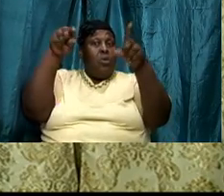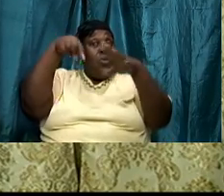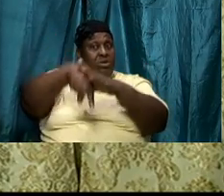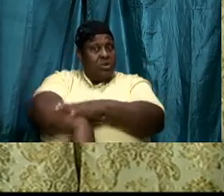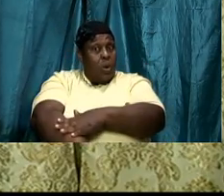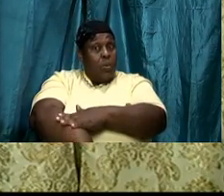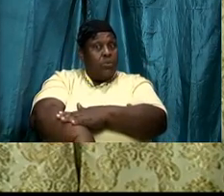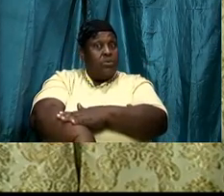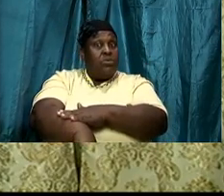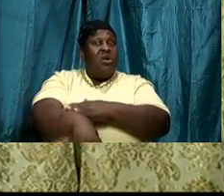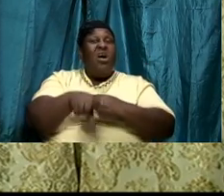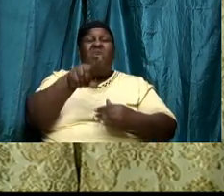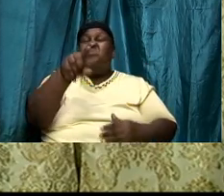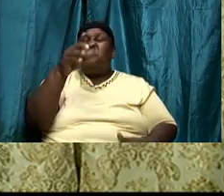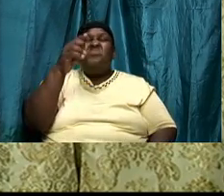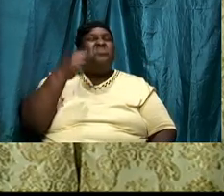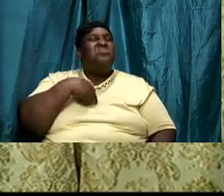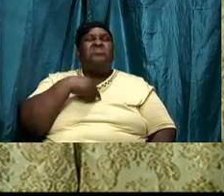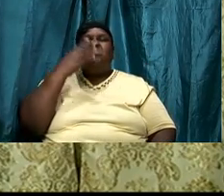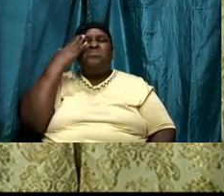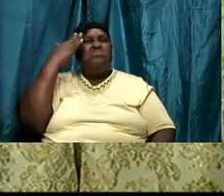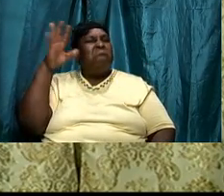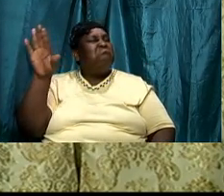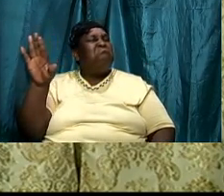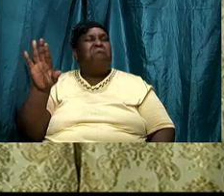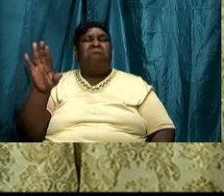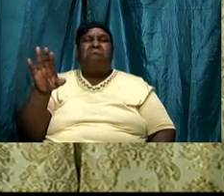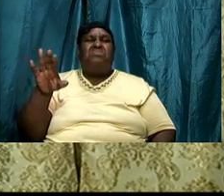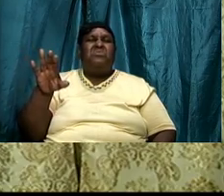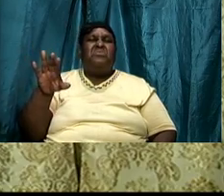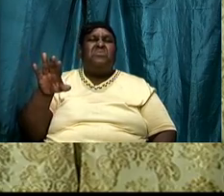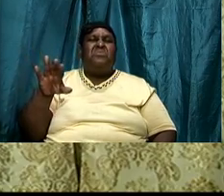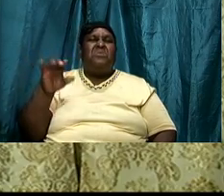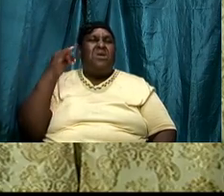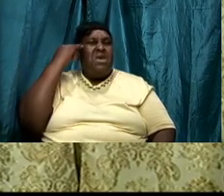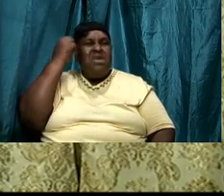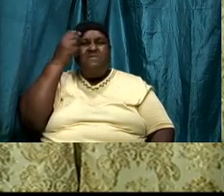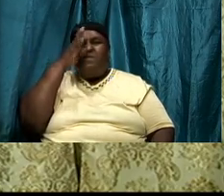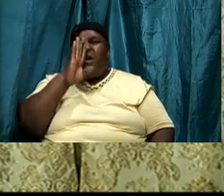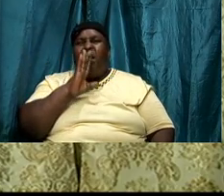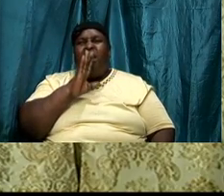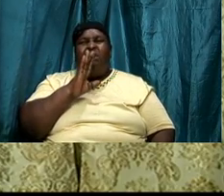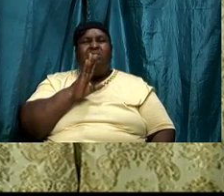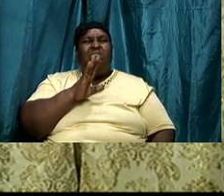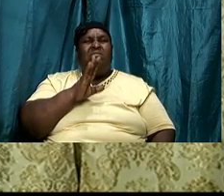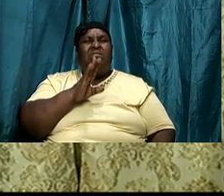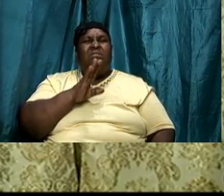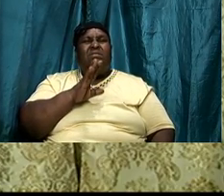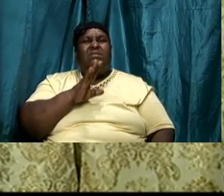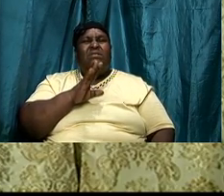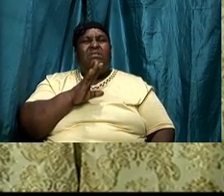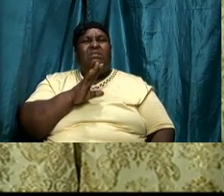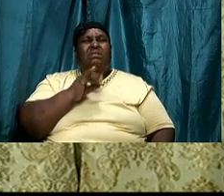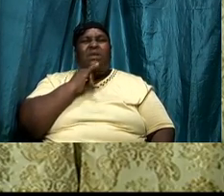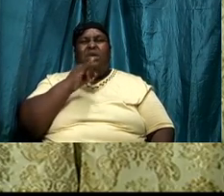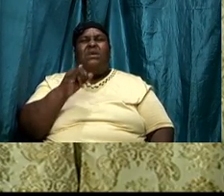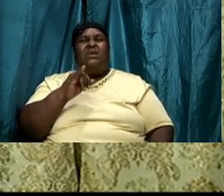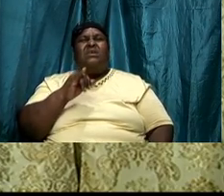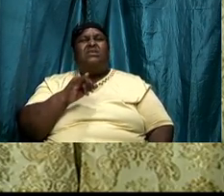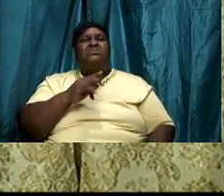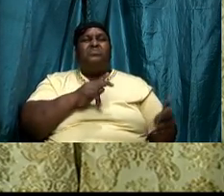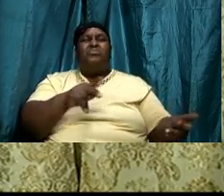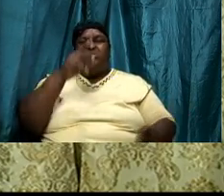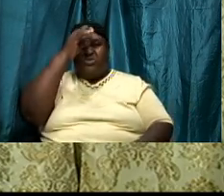and you and I don't even know if almighty God is now cast in judgment in some